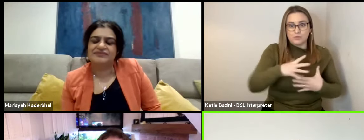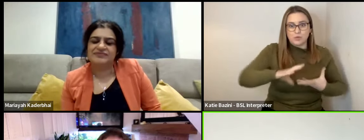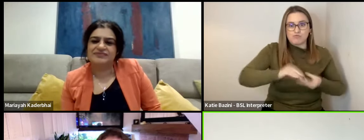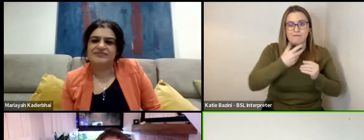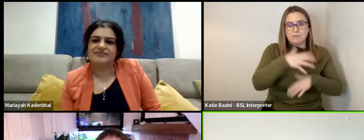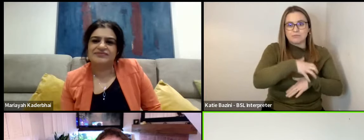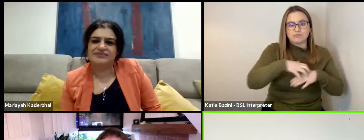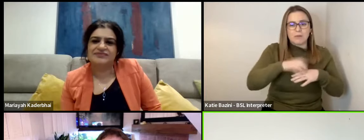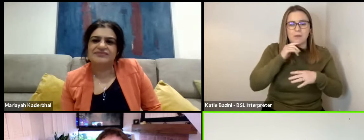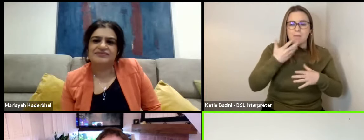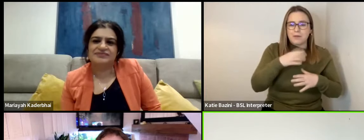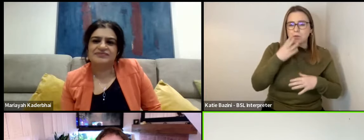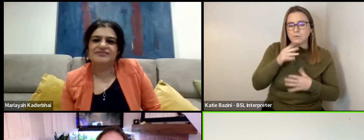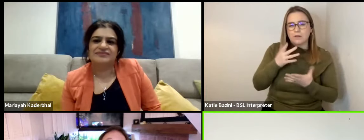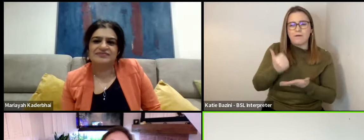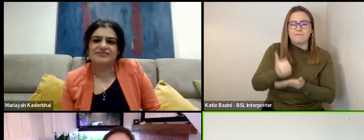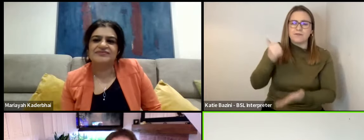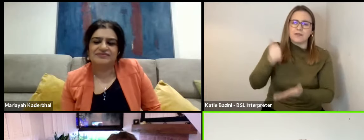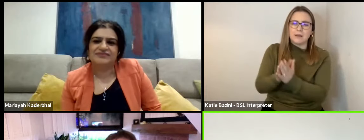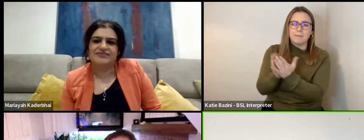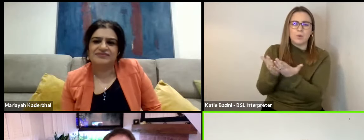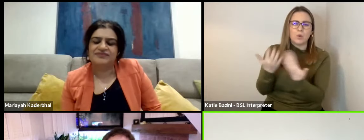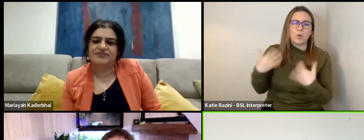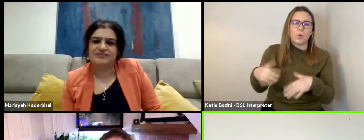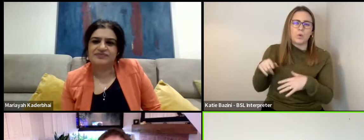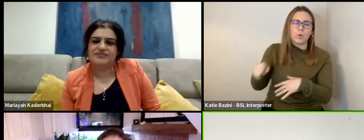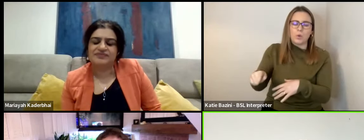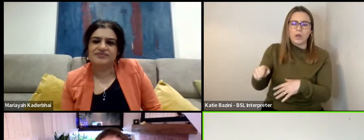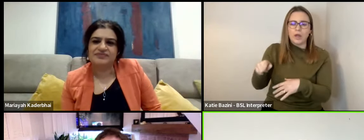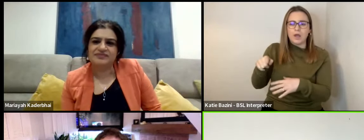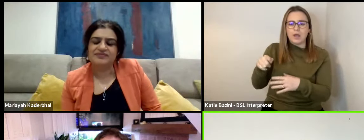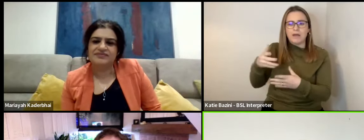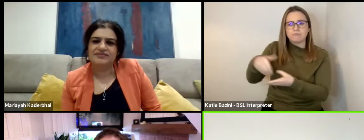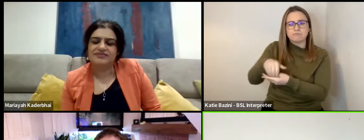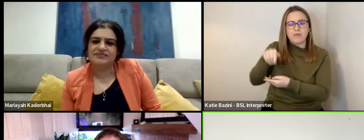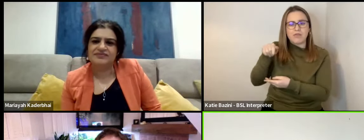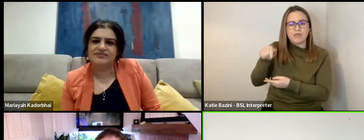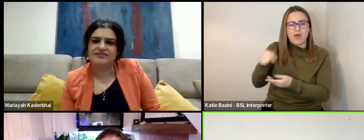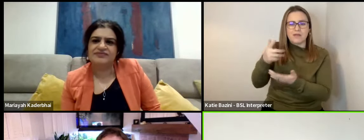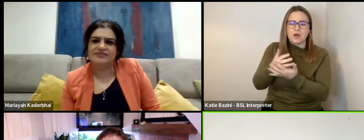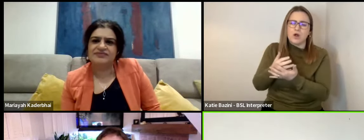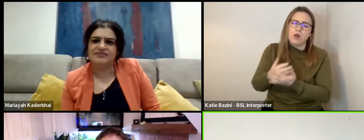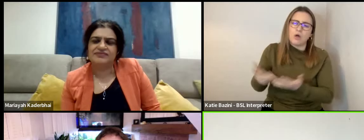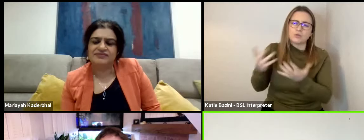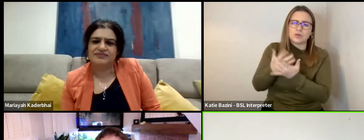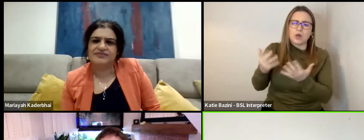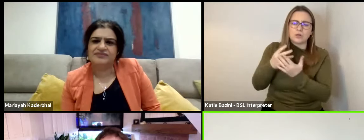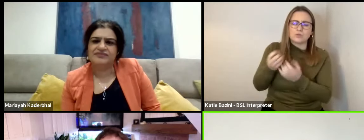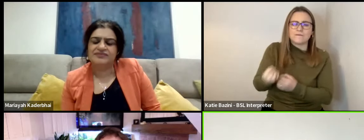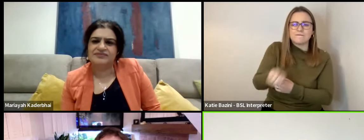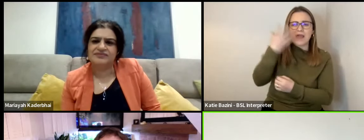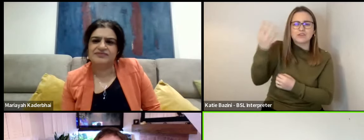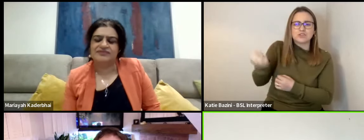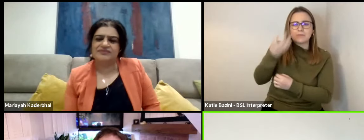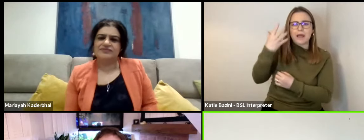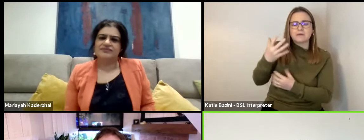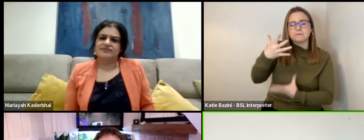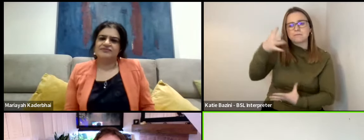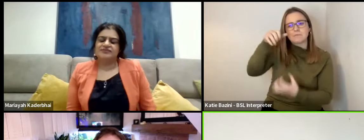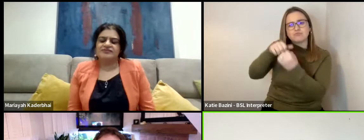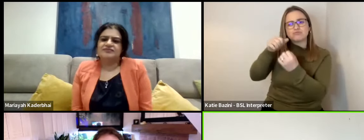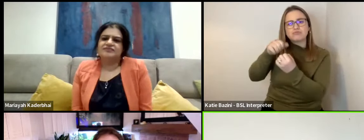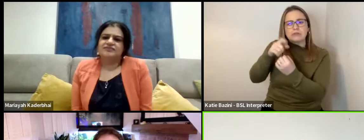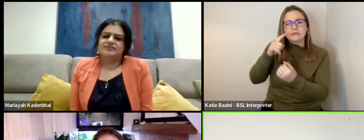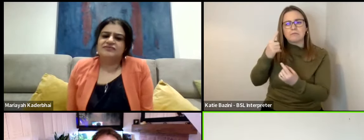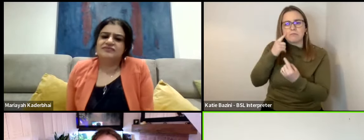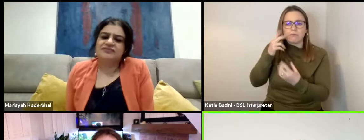off this incredible blueprint of a book. So within that, though, there are massive amounts of flashbacks and incredible insights